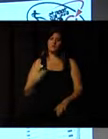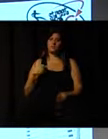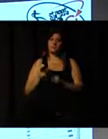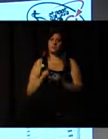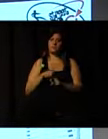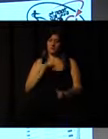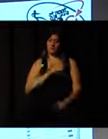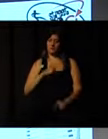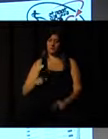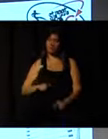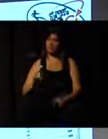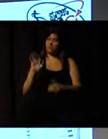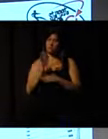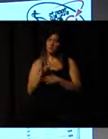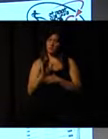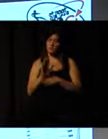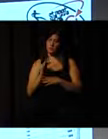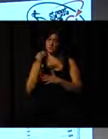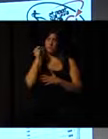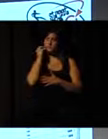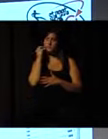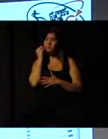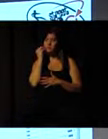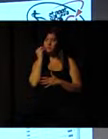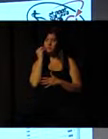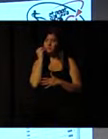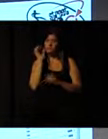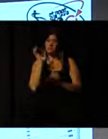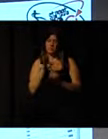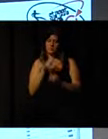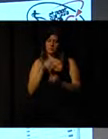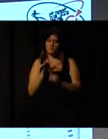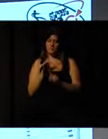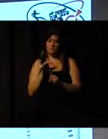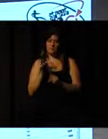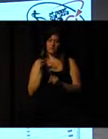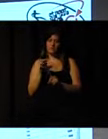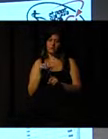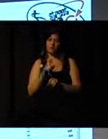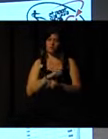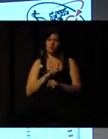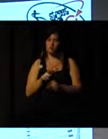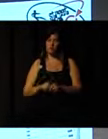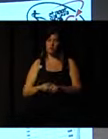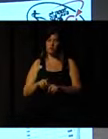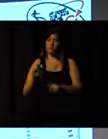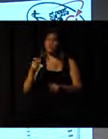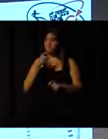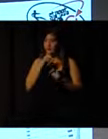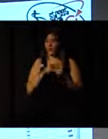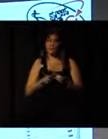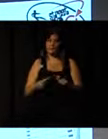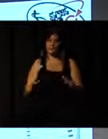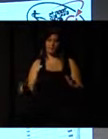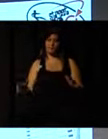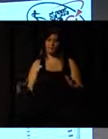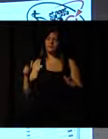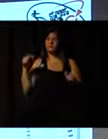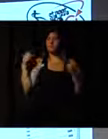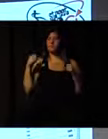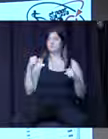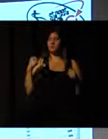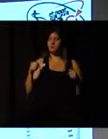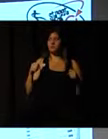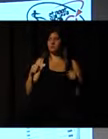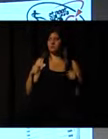the governing bodies to make sure that sports which are provided meet the need of disadvantaged young people. We work in